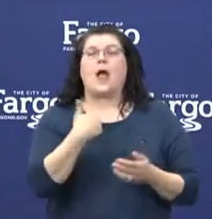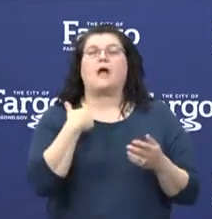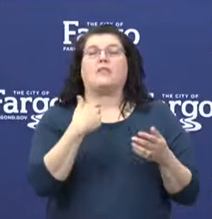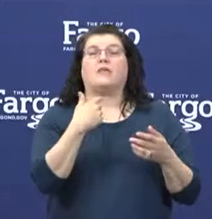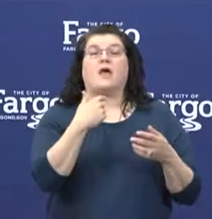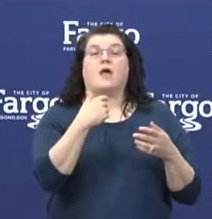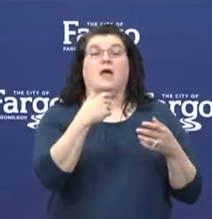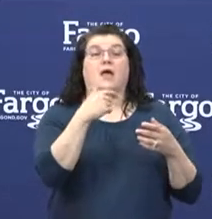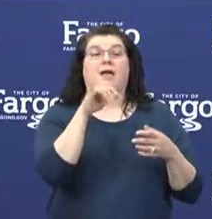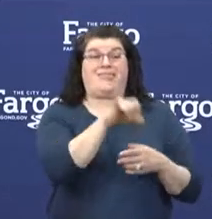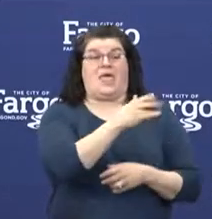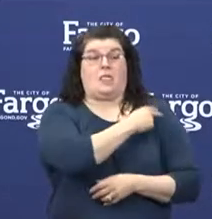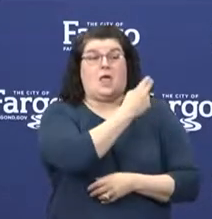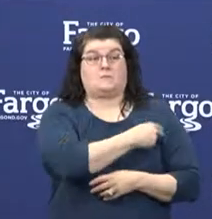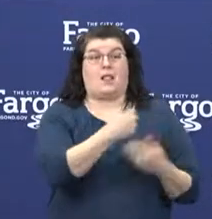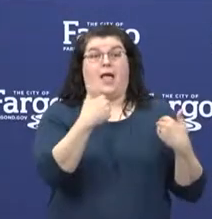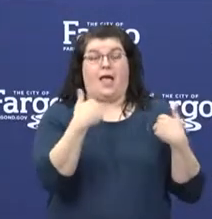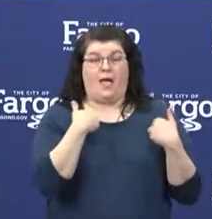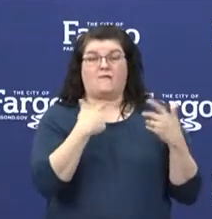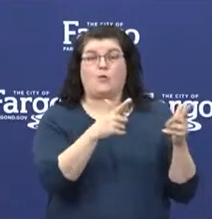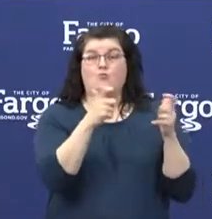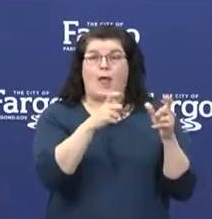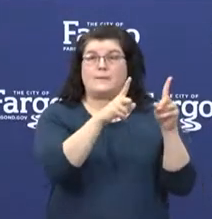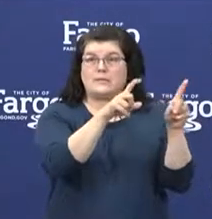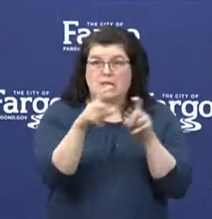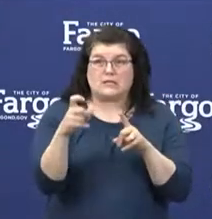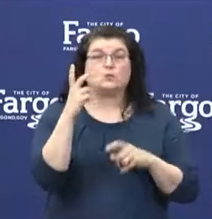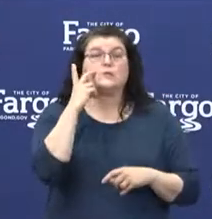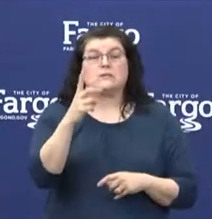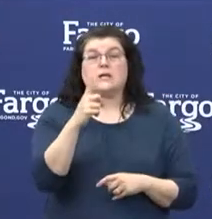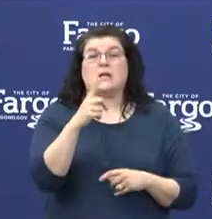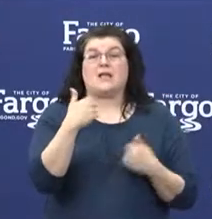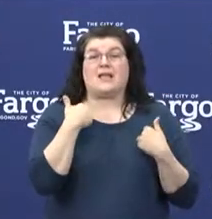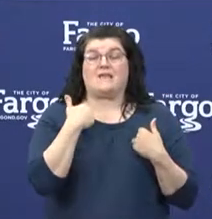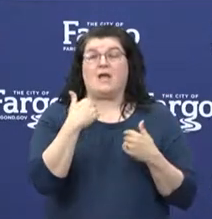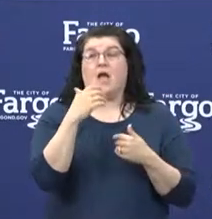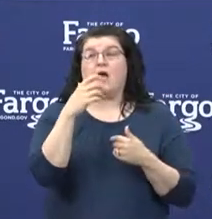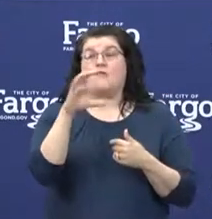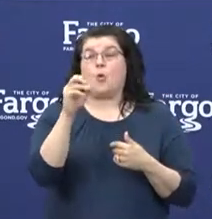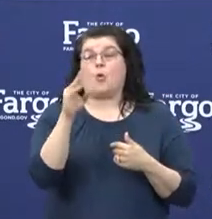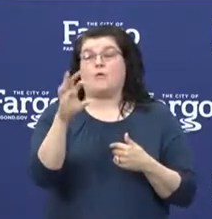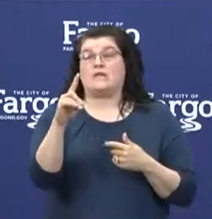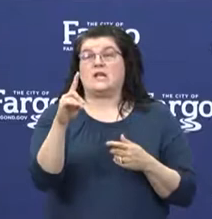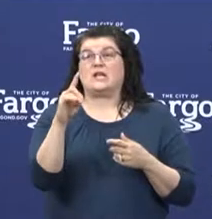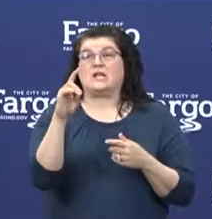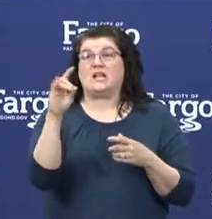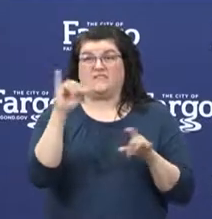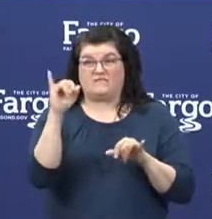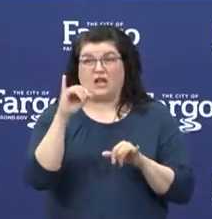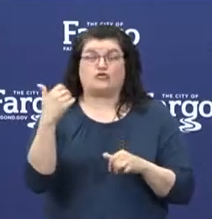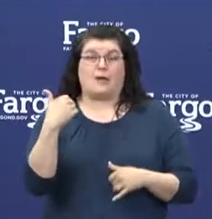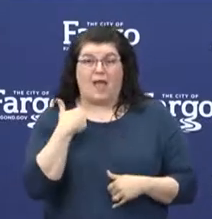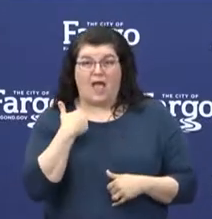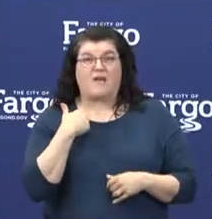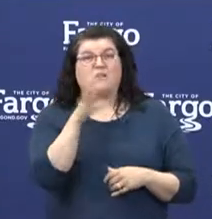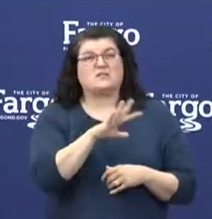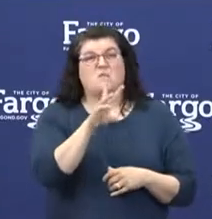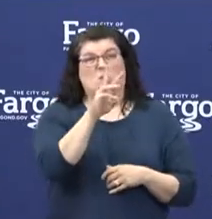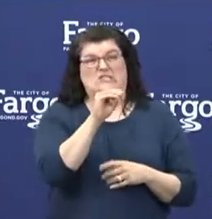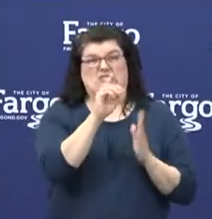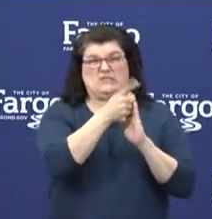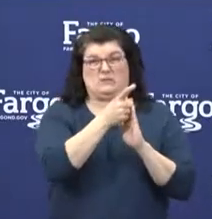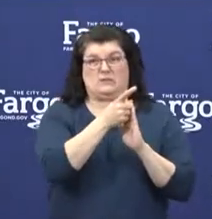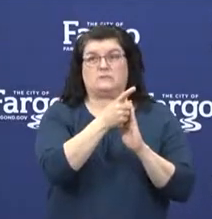that we have available. And this is to identify acute COVID infections. We have a turnaround time of about 45 to 60 minutes for that test.